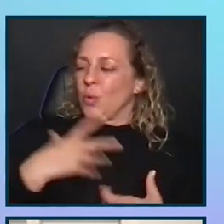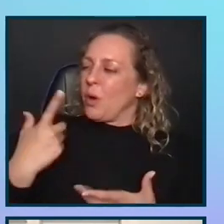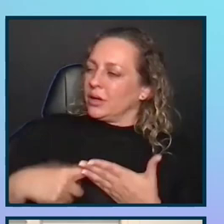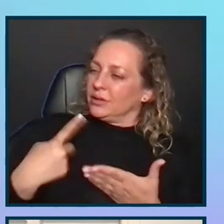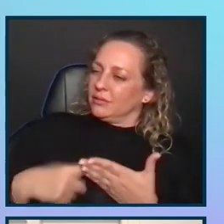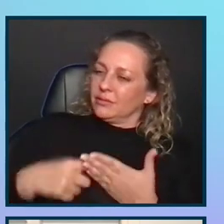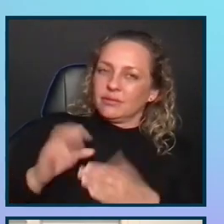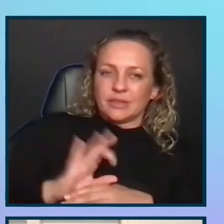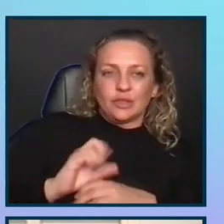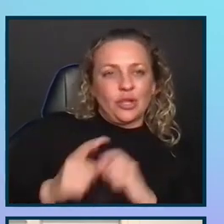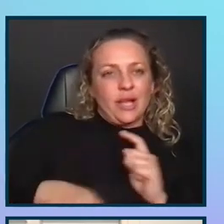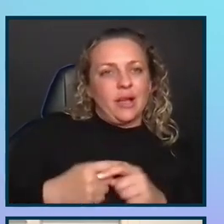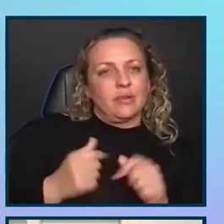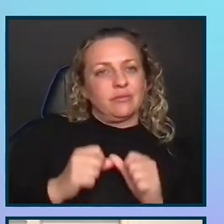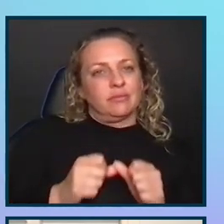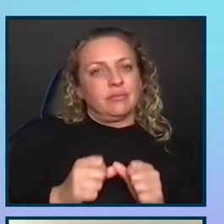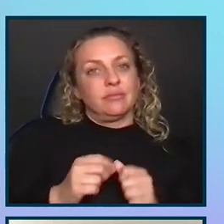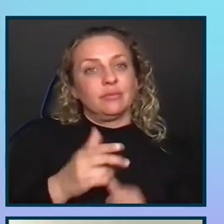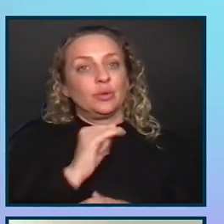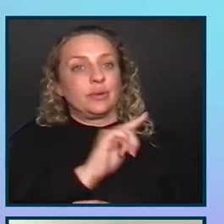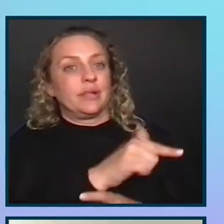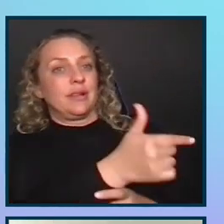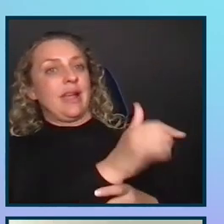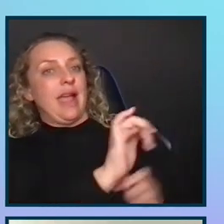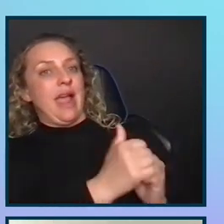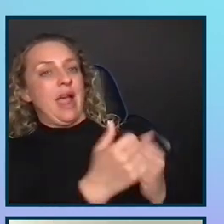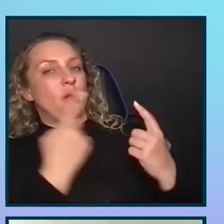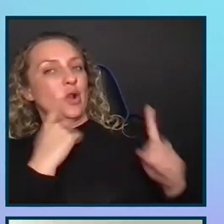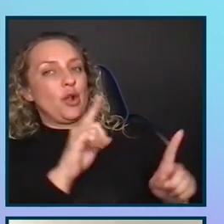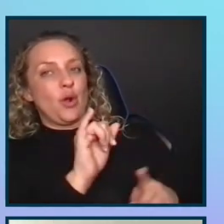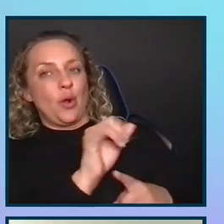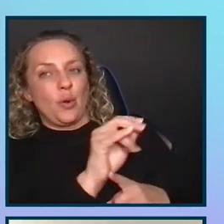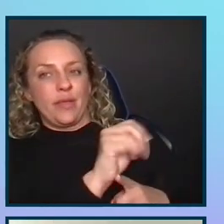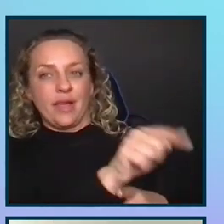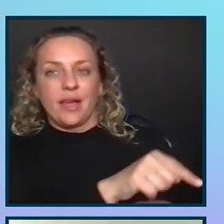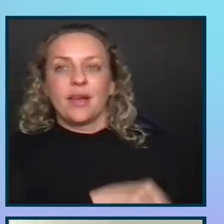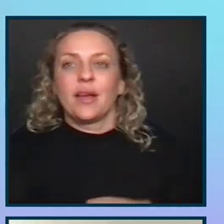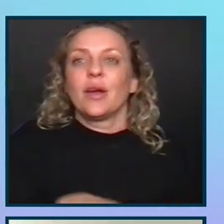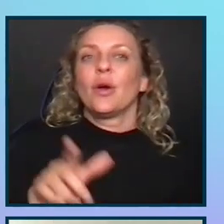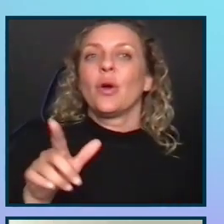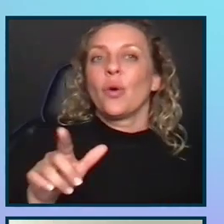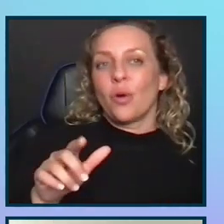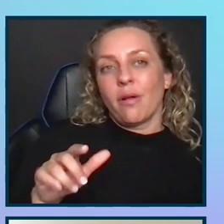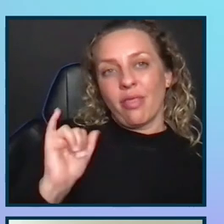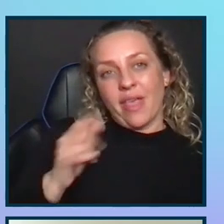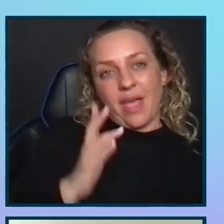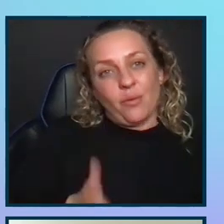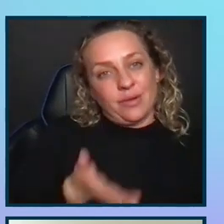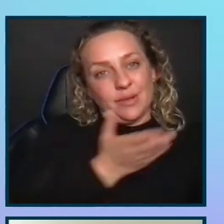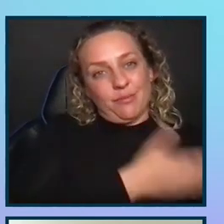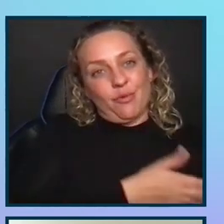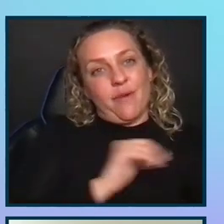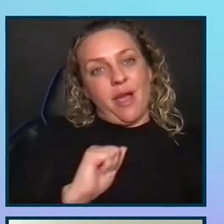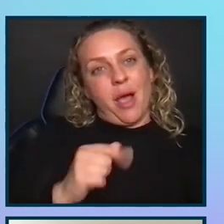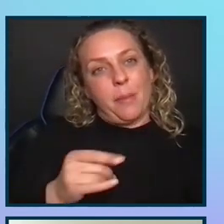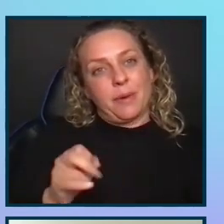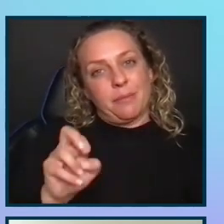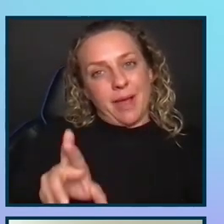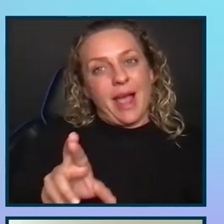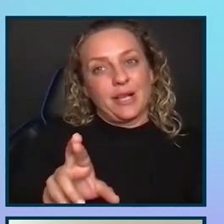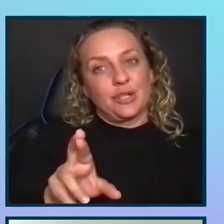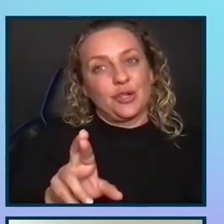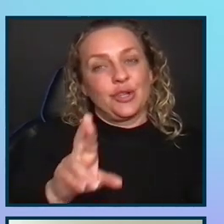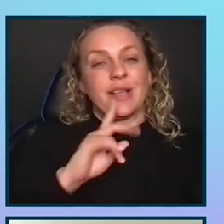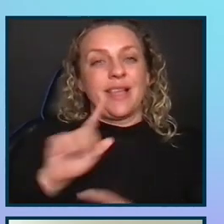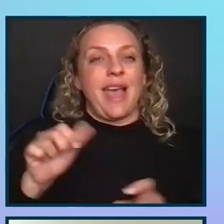3, AEM Sites, how did it go? Well, if Adobe Journey Optimizer was an improvement, I would say AEM Sites was a major